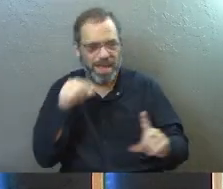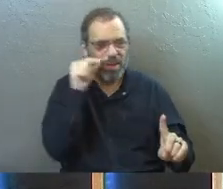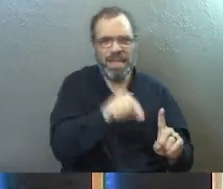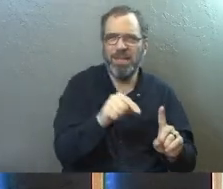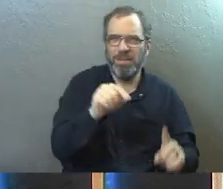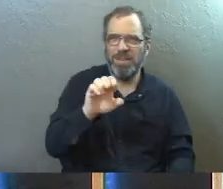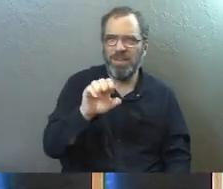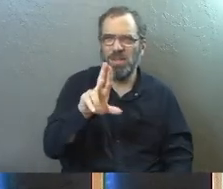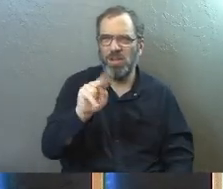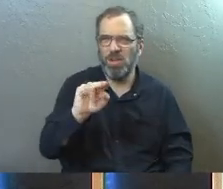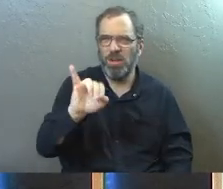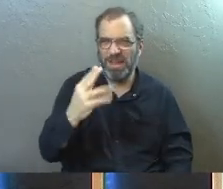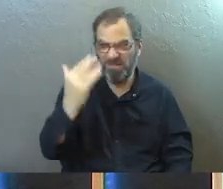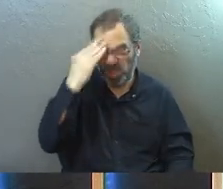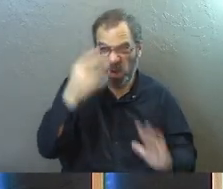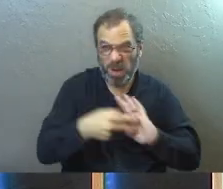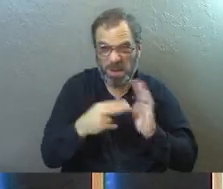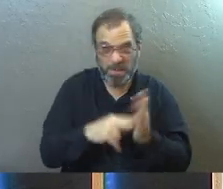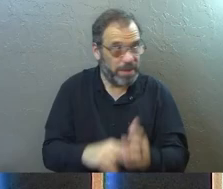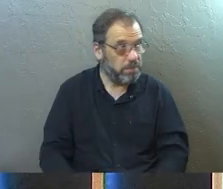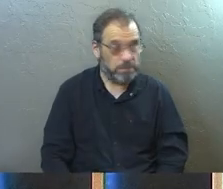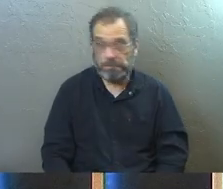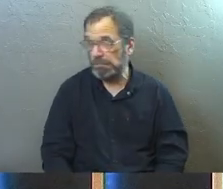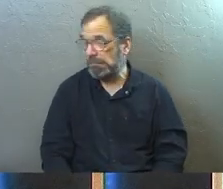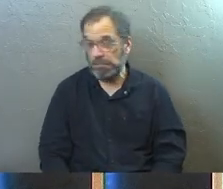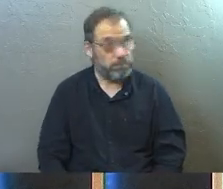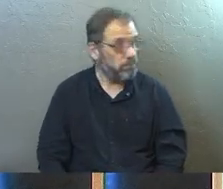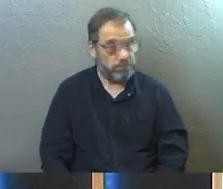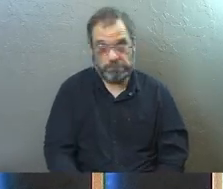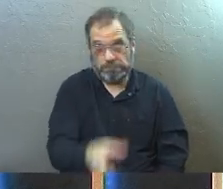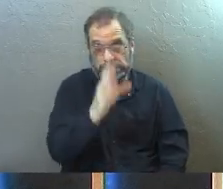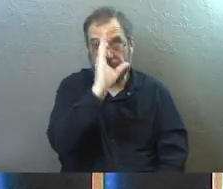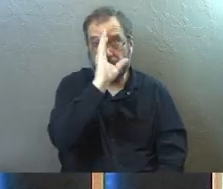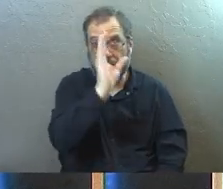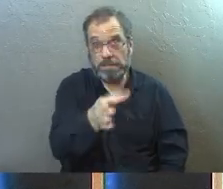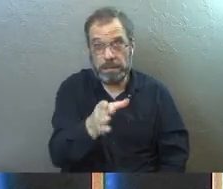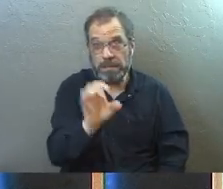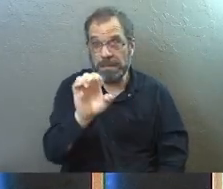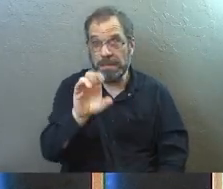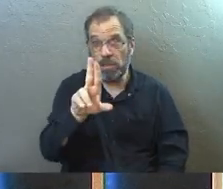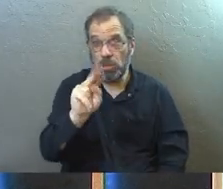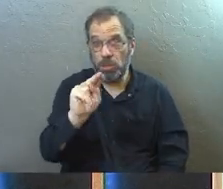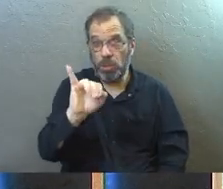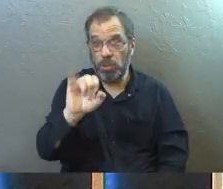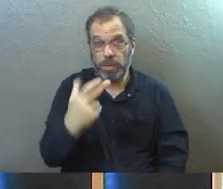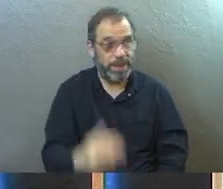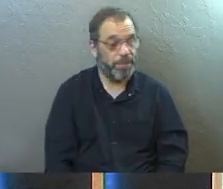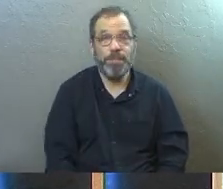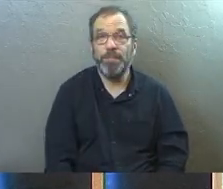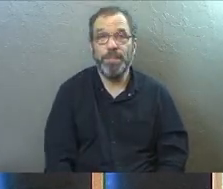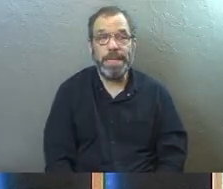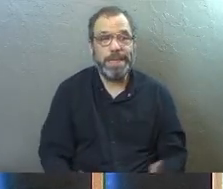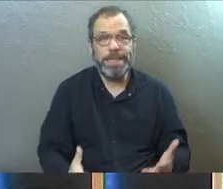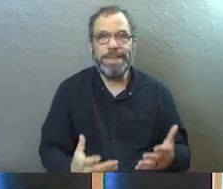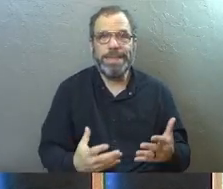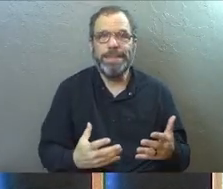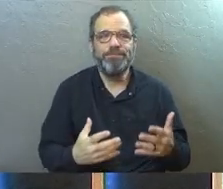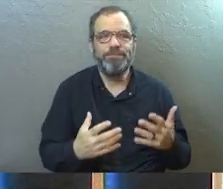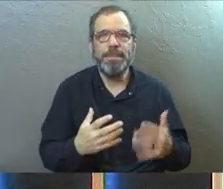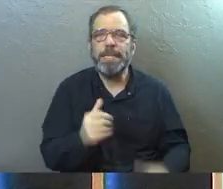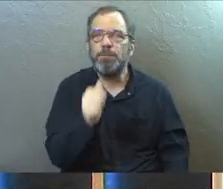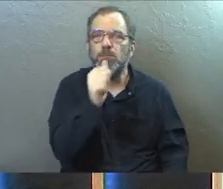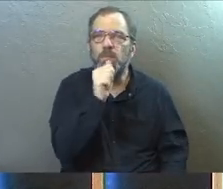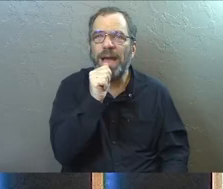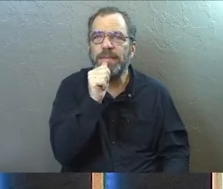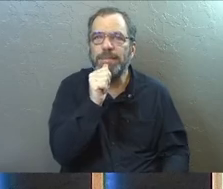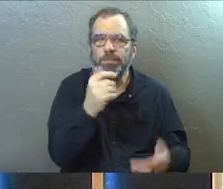Some of you know what that means. So, I'll just be brutal about it to make sure we're all on the same page here. But he was a castrated